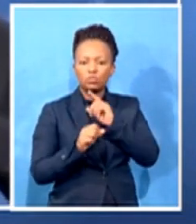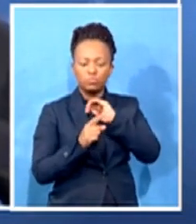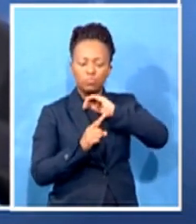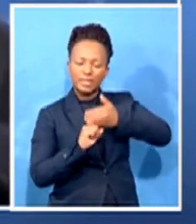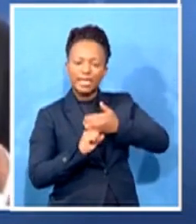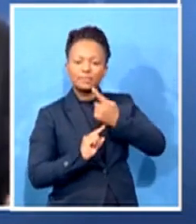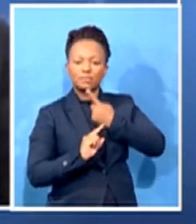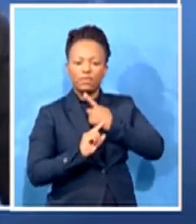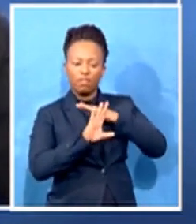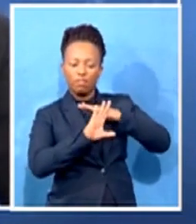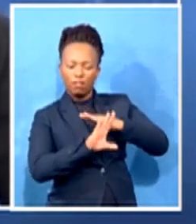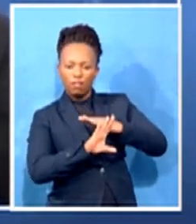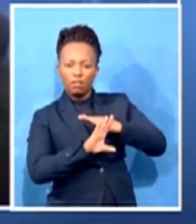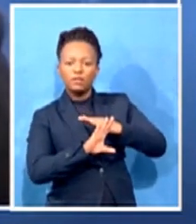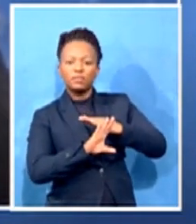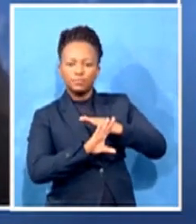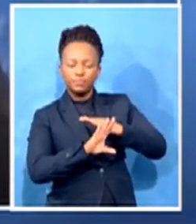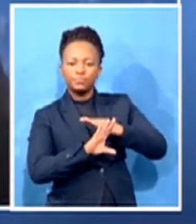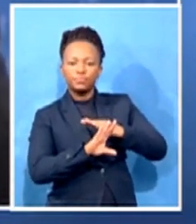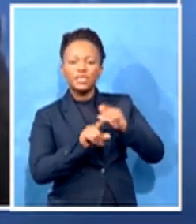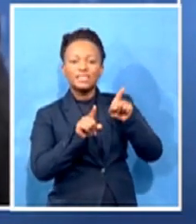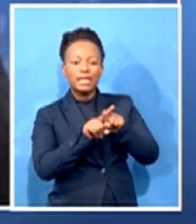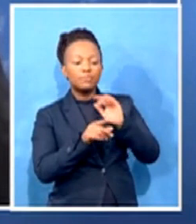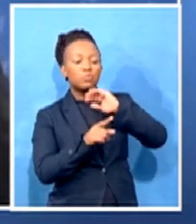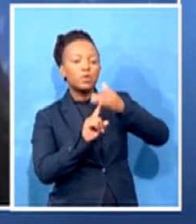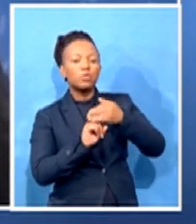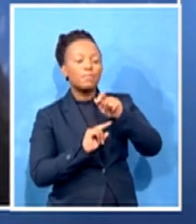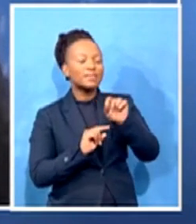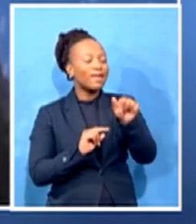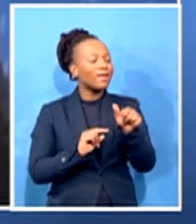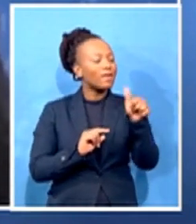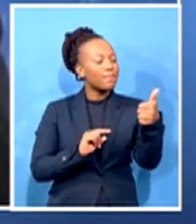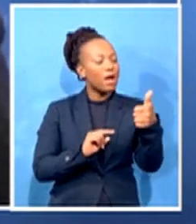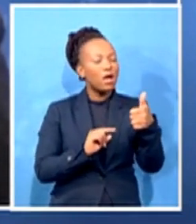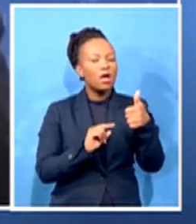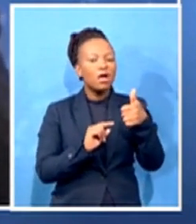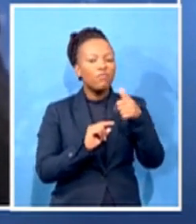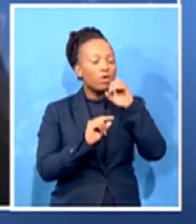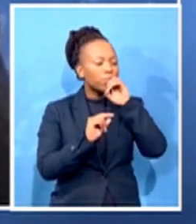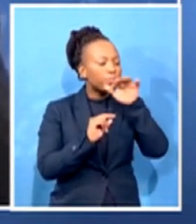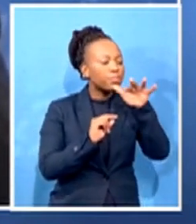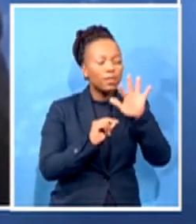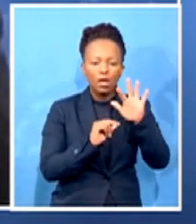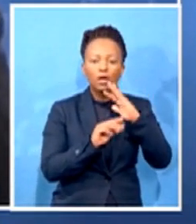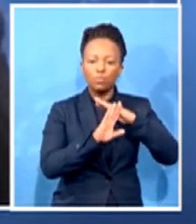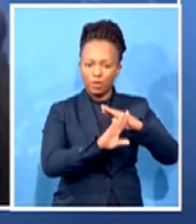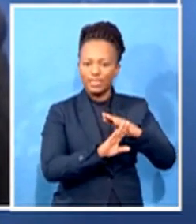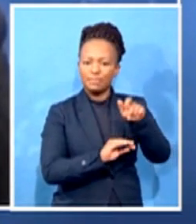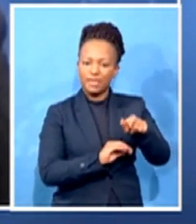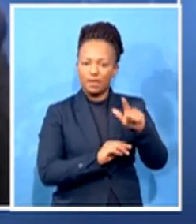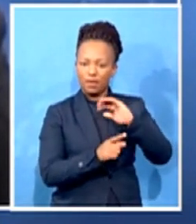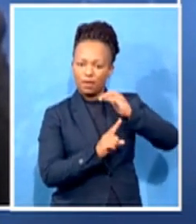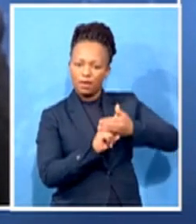to protect your neighbor and that kind of taking care of your neighbor is just antithetical to Donald